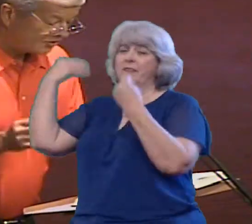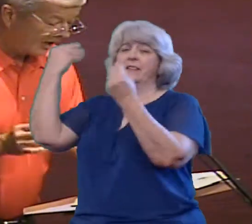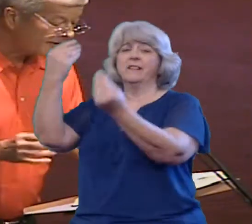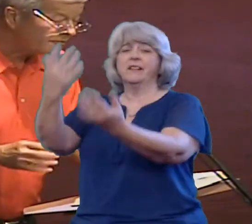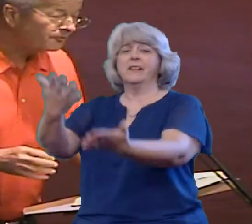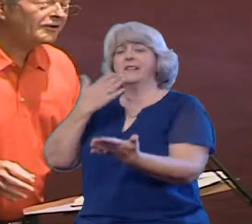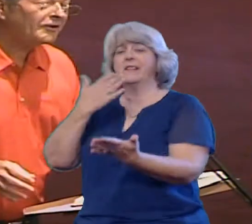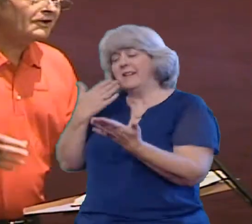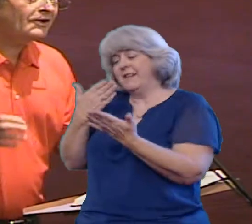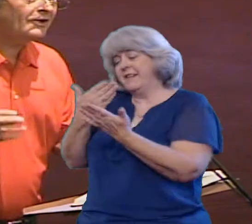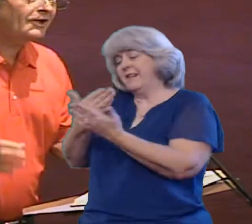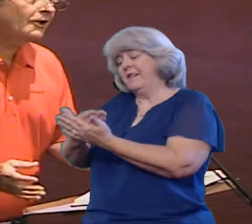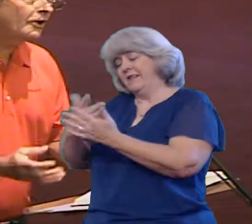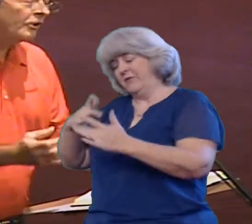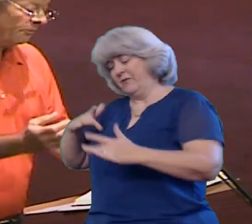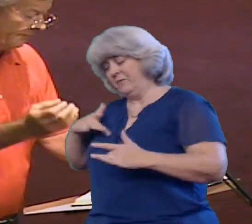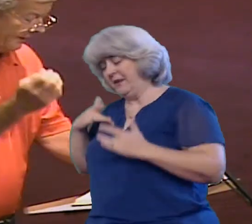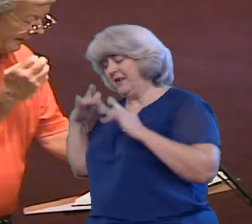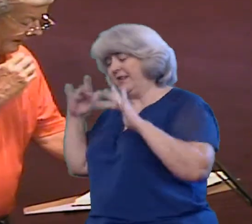shall